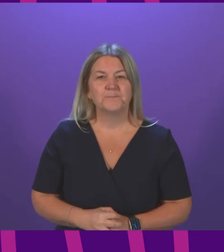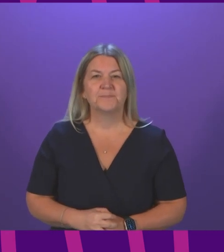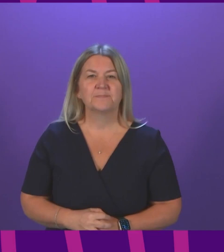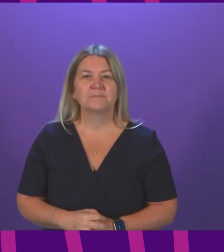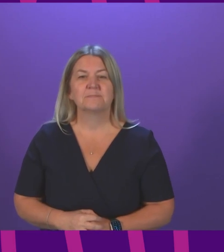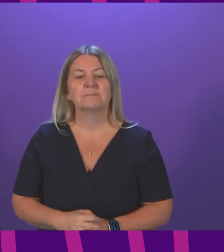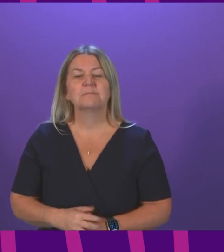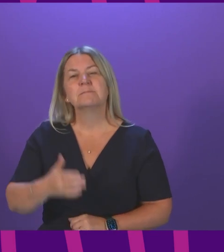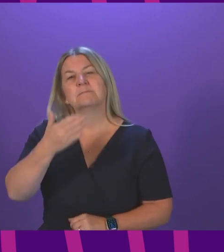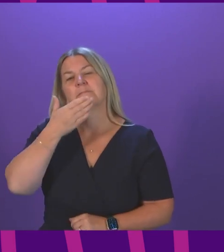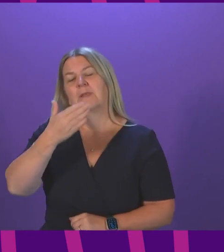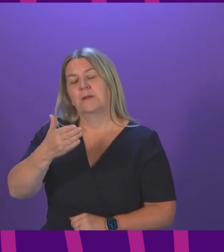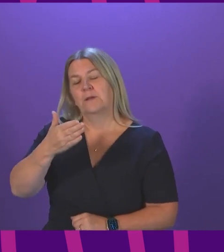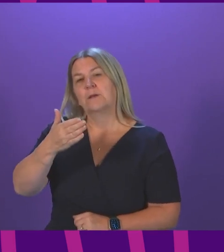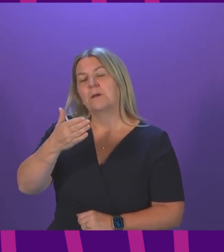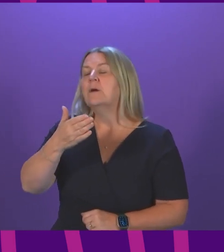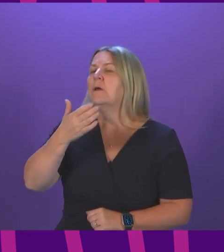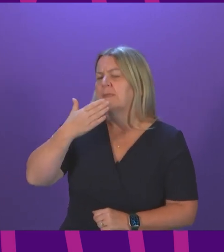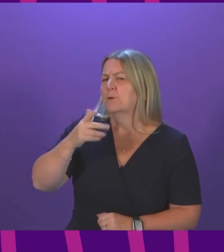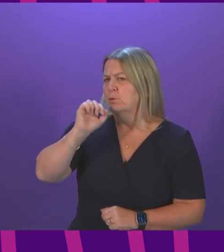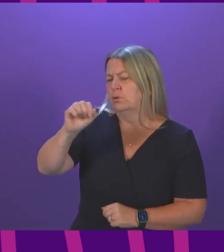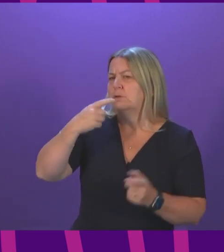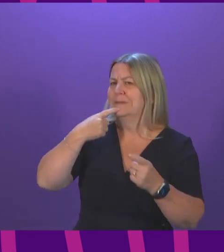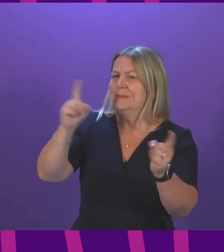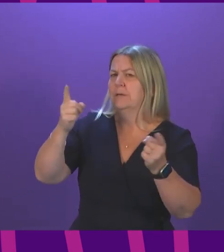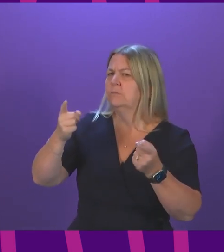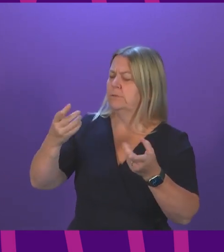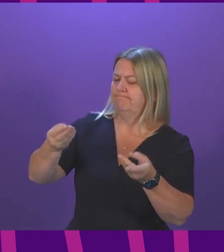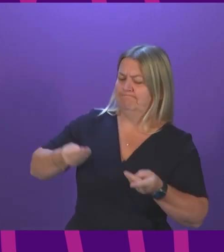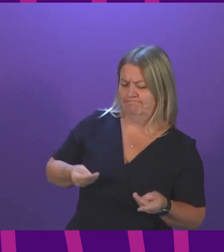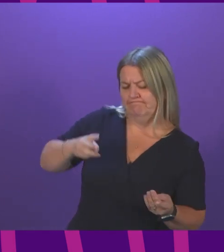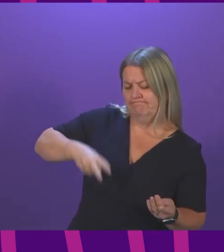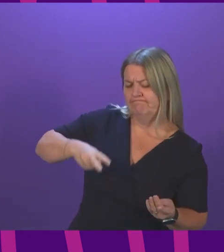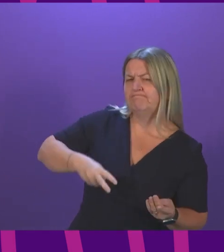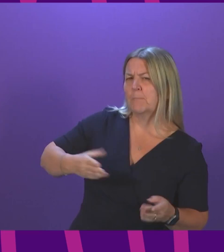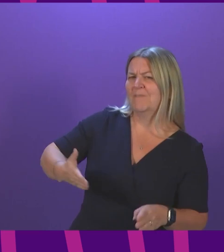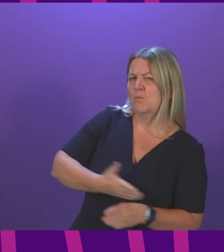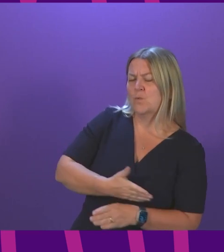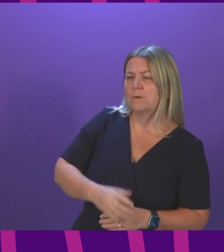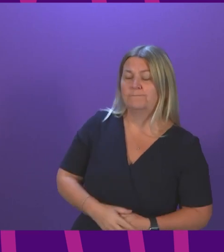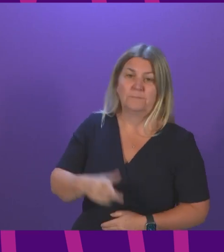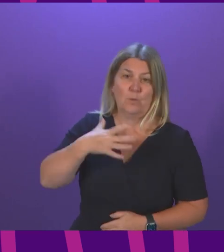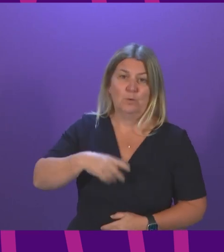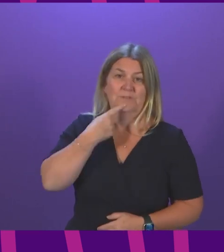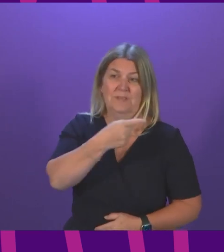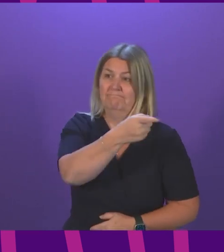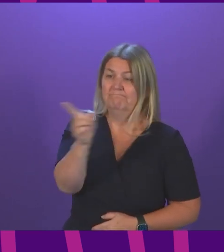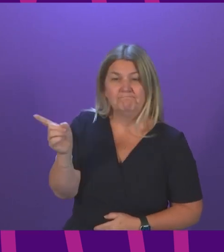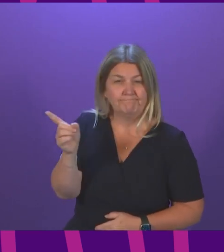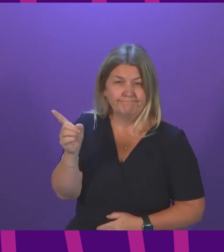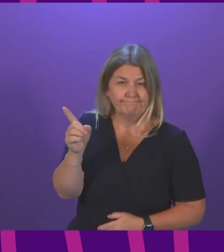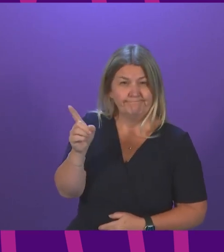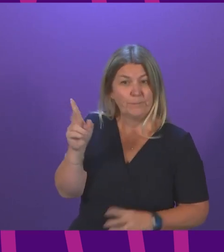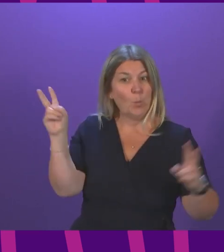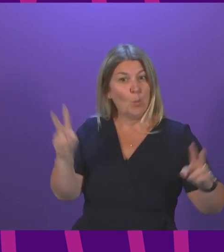I'd like to thank the Cabinet Secretary for advance sight of the statement. I want to say to anyone watching at home who is eligible